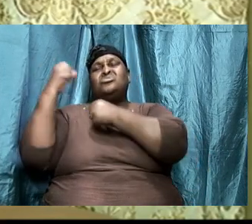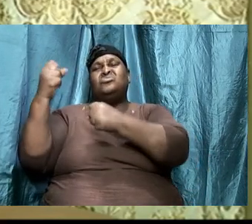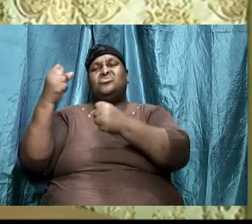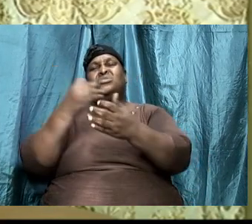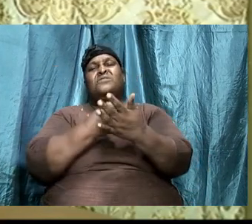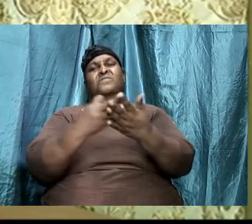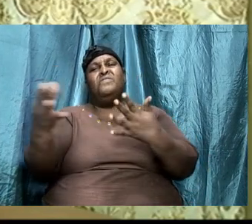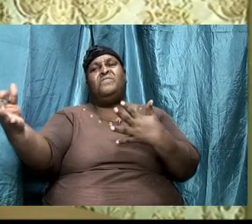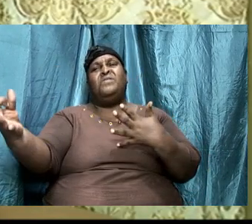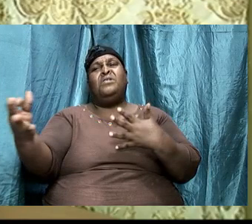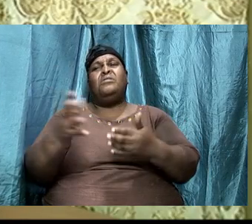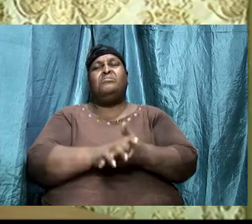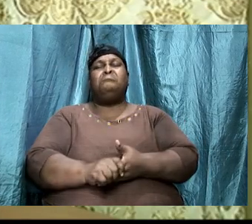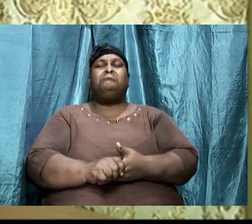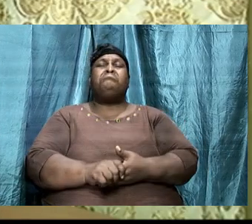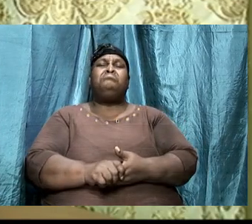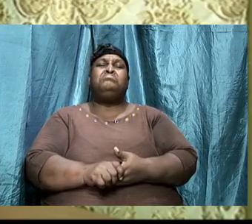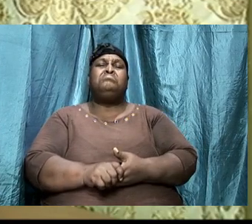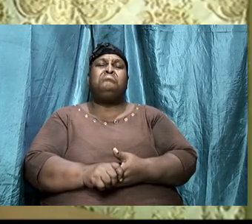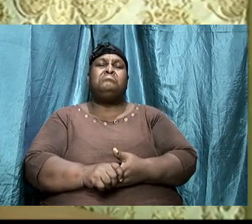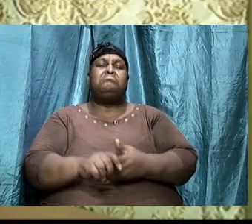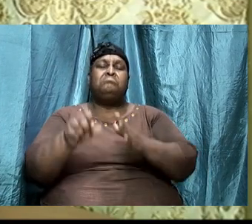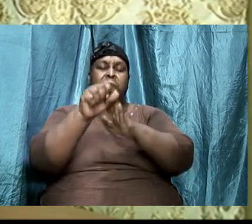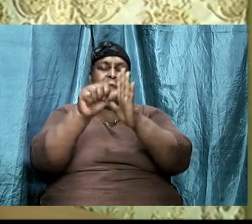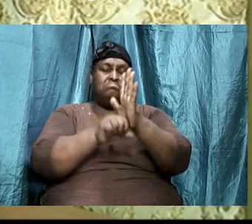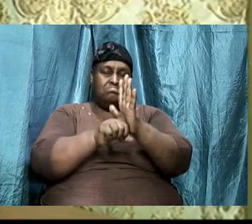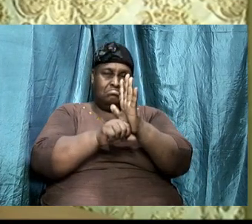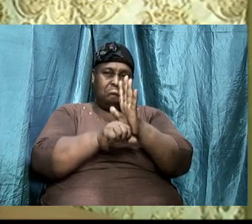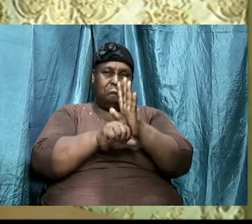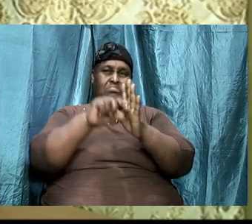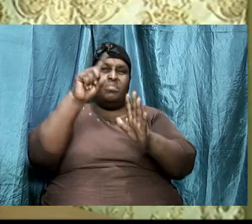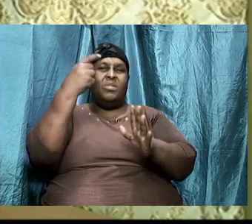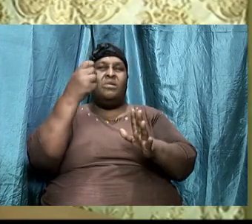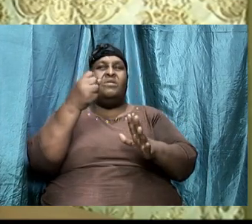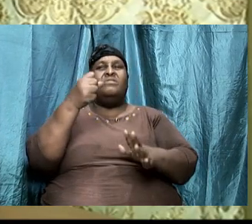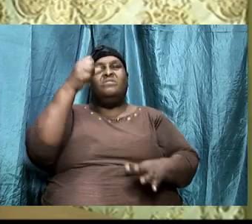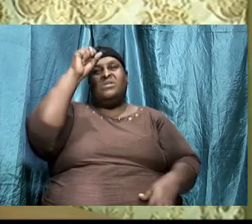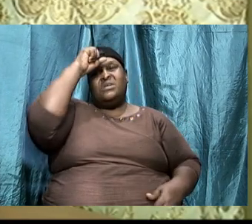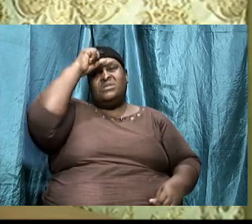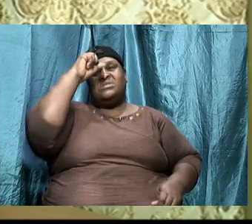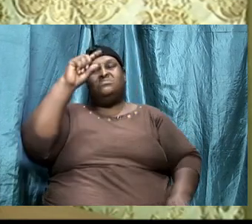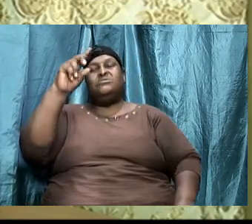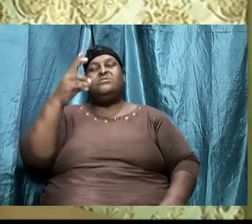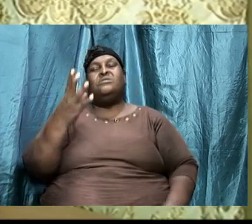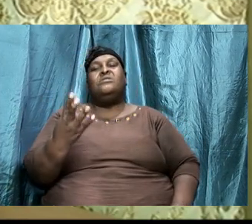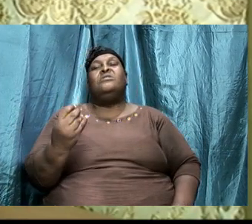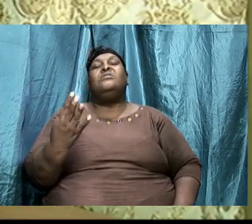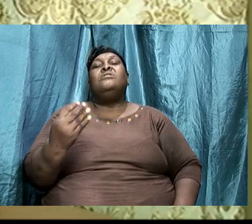and scripture for that is 1st Samuel 14